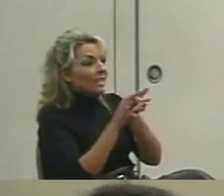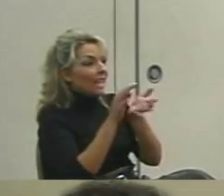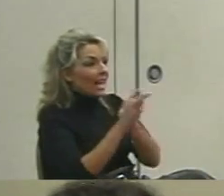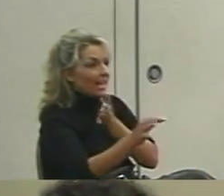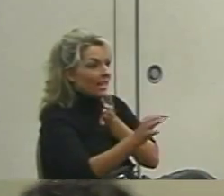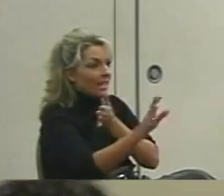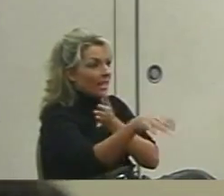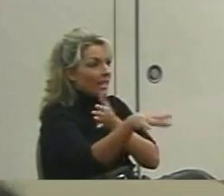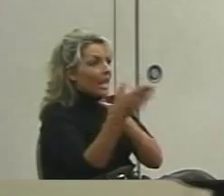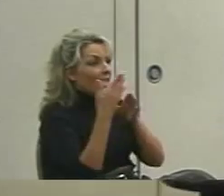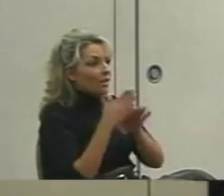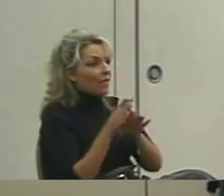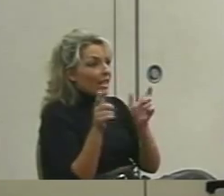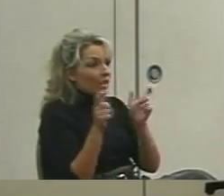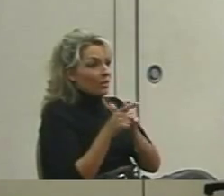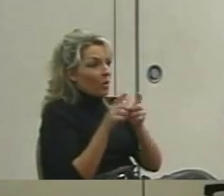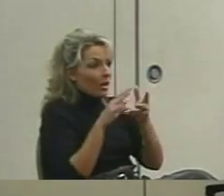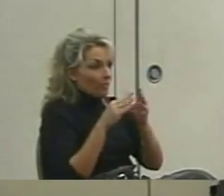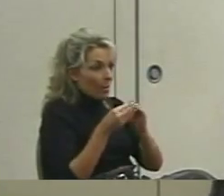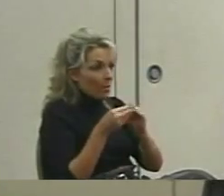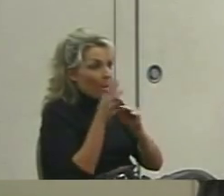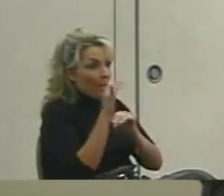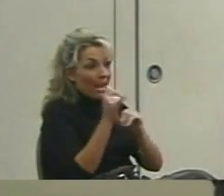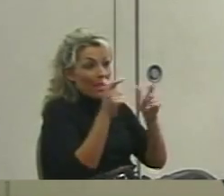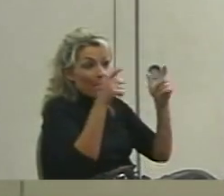reliability. So take a couple minutes and do that.